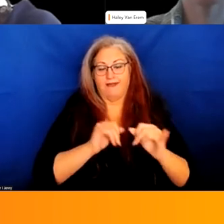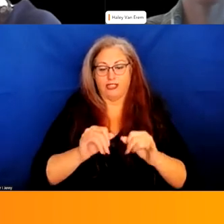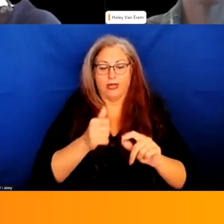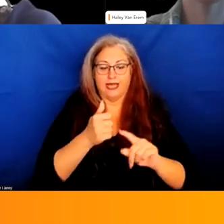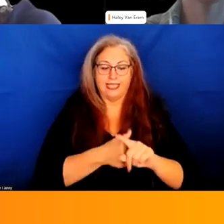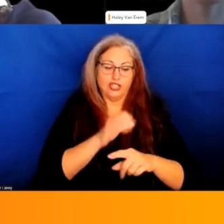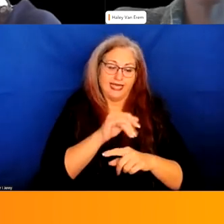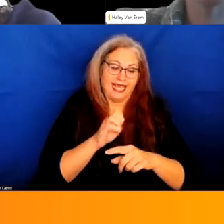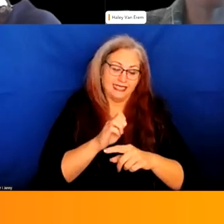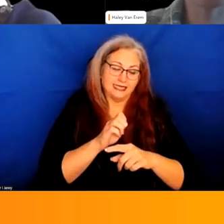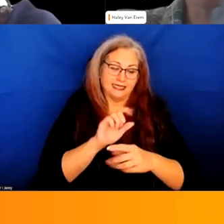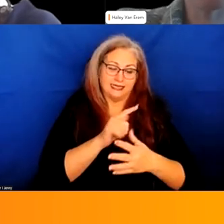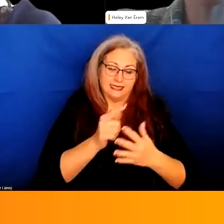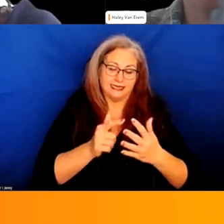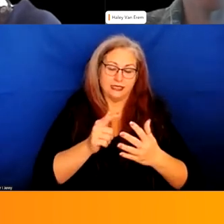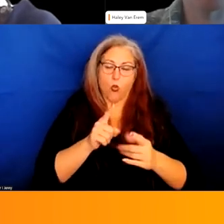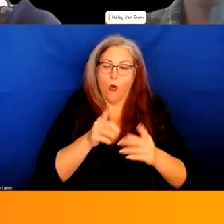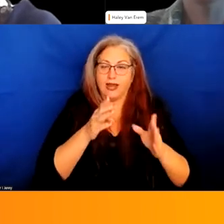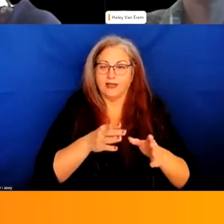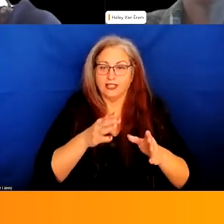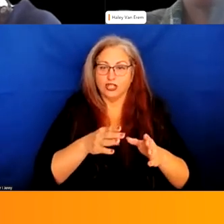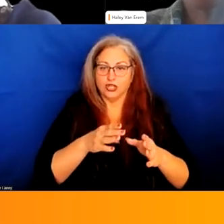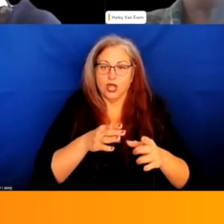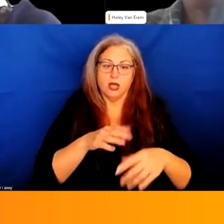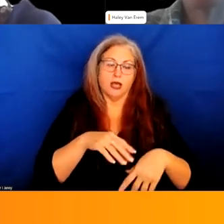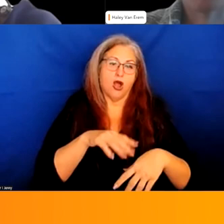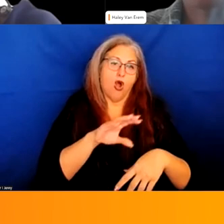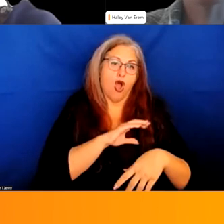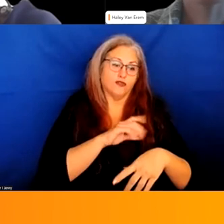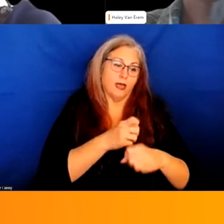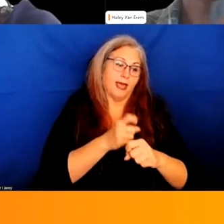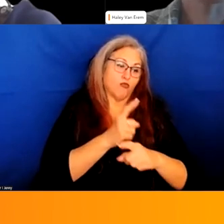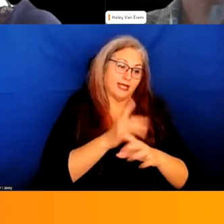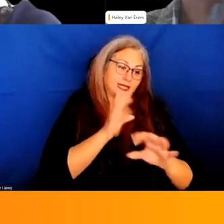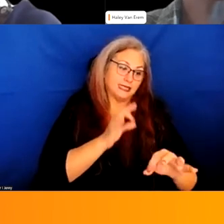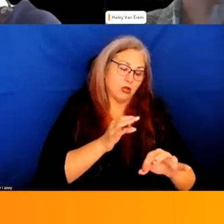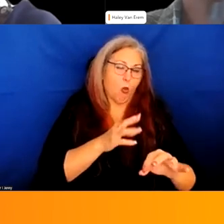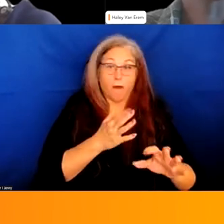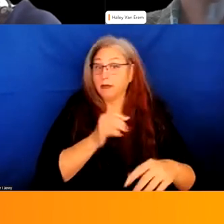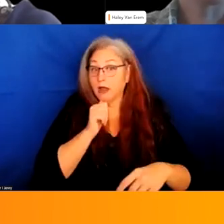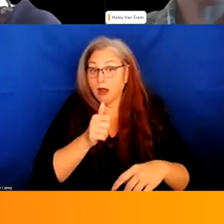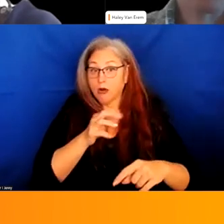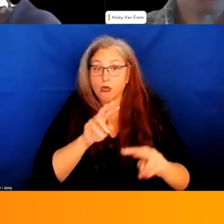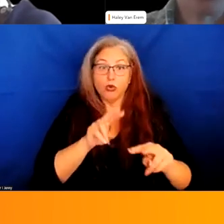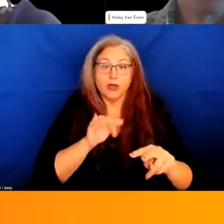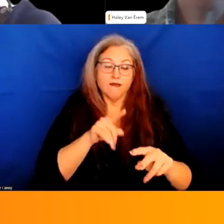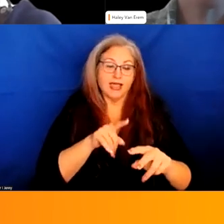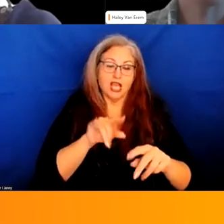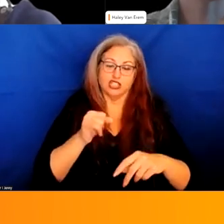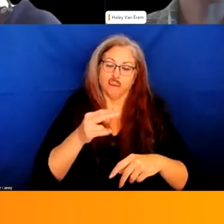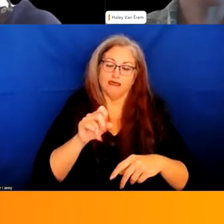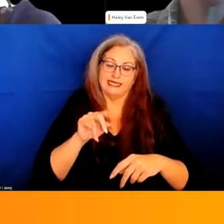case basis and whether an one individual officer made the right decision or not looking at whether the jurisdiction